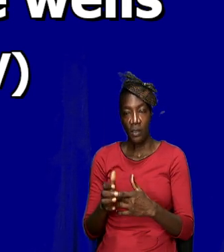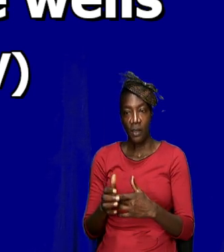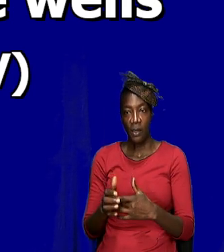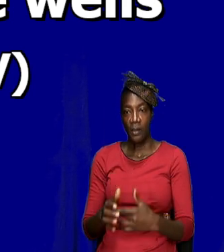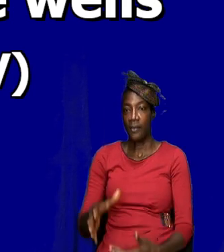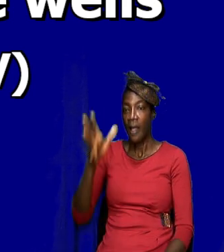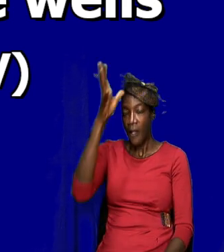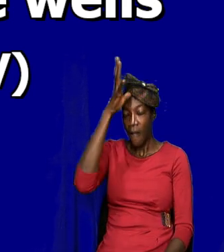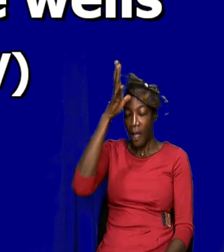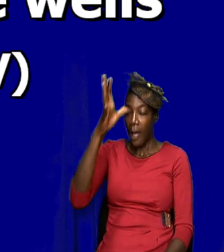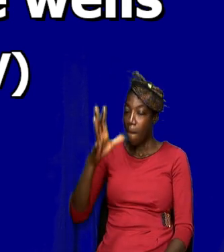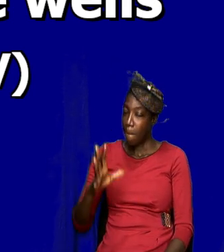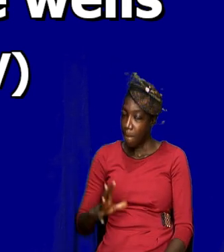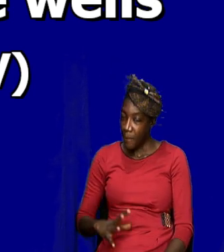man of prayer. prayer.